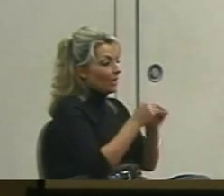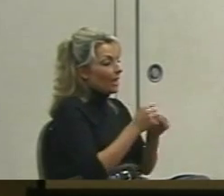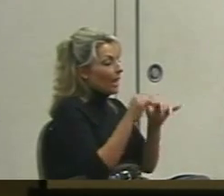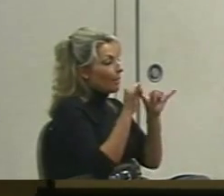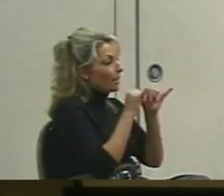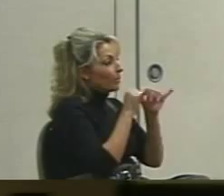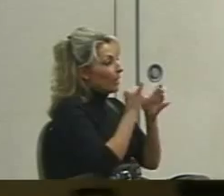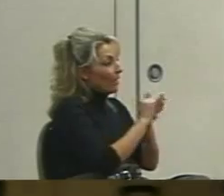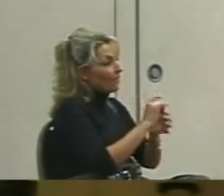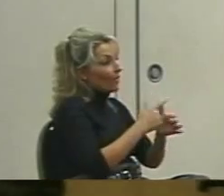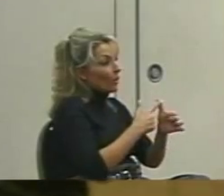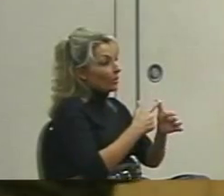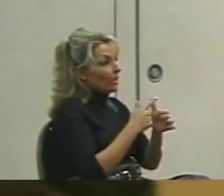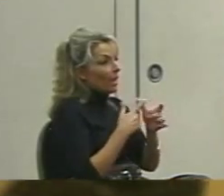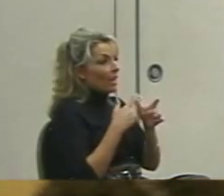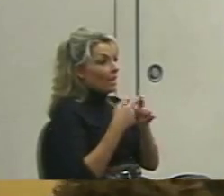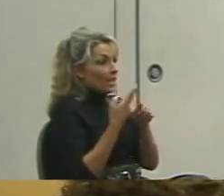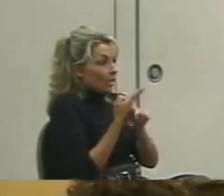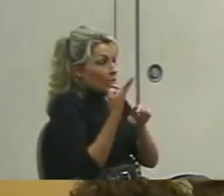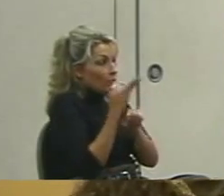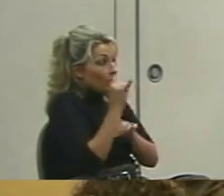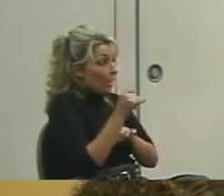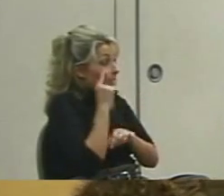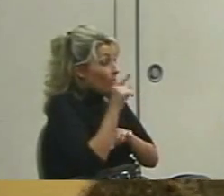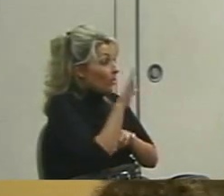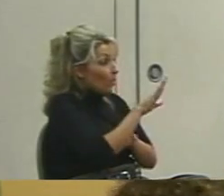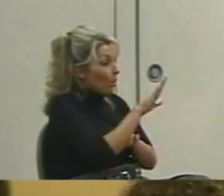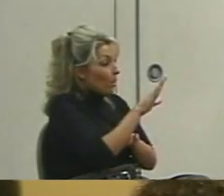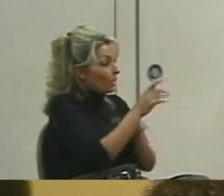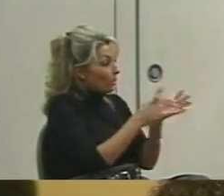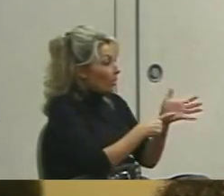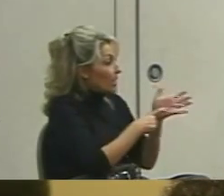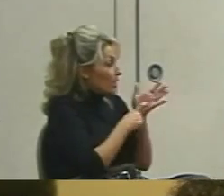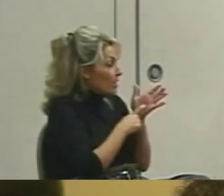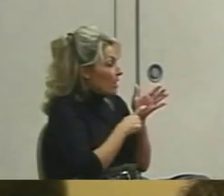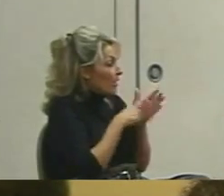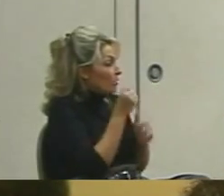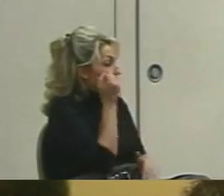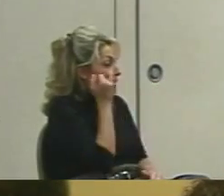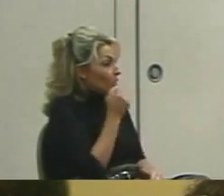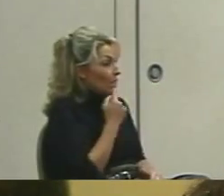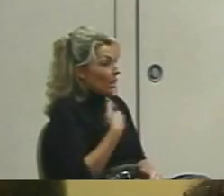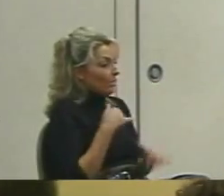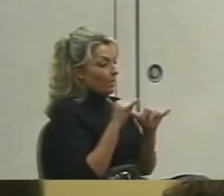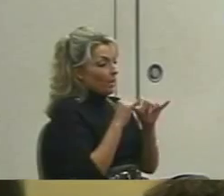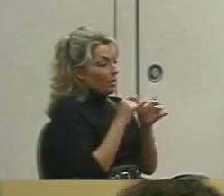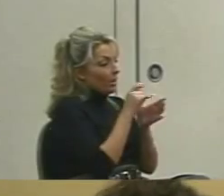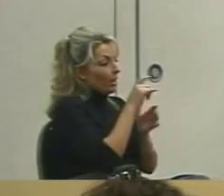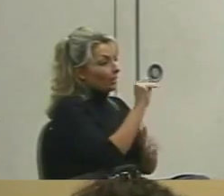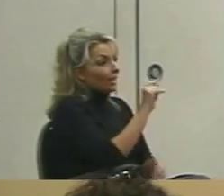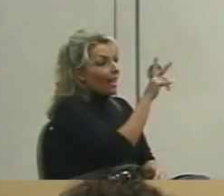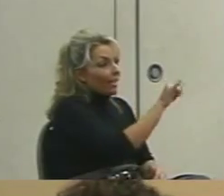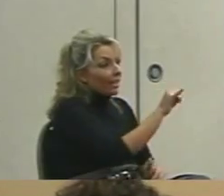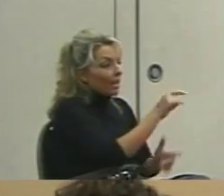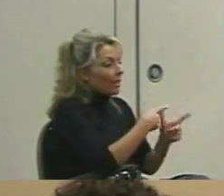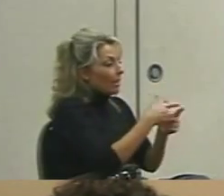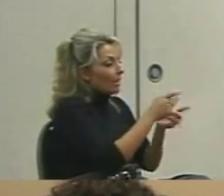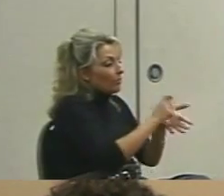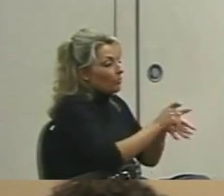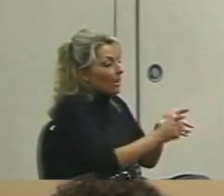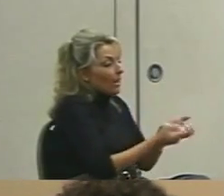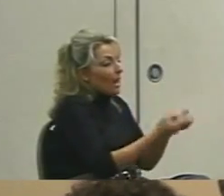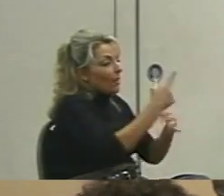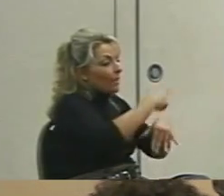that? And then use that for your criteria. So if you said, I'm going to measure tally, then put in here number of times for your